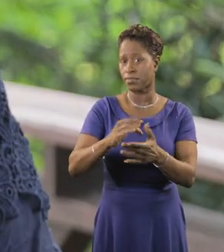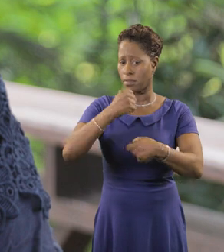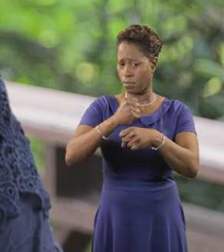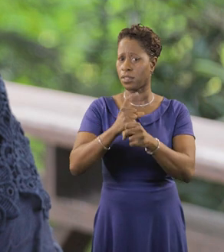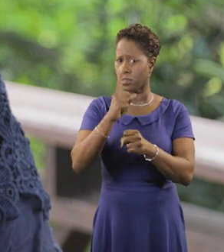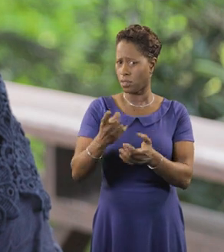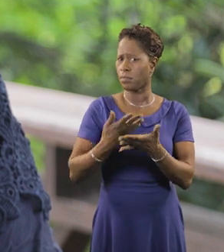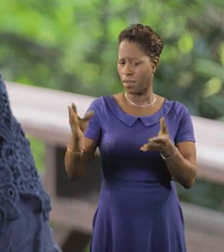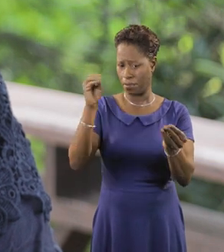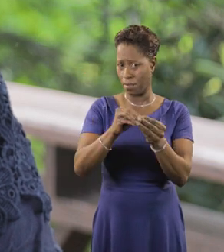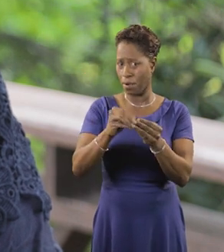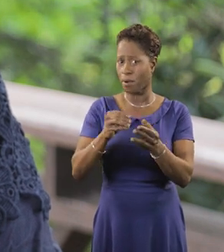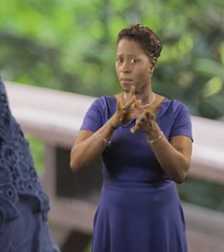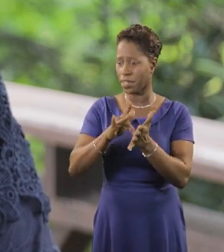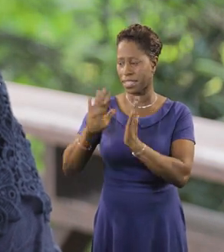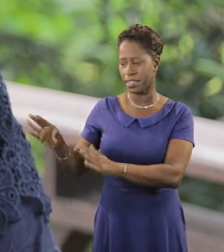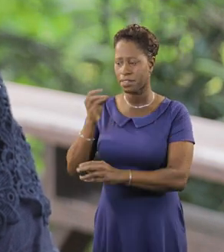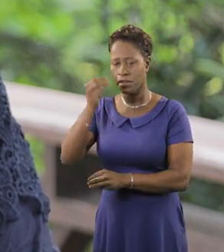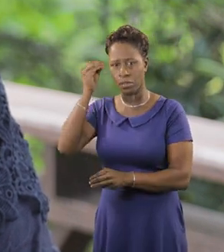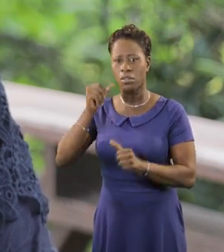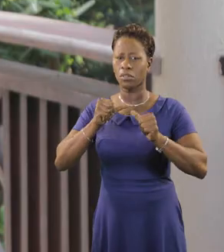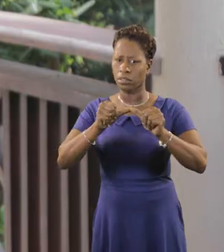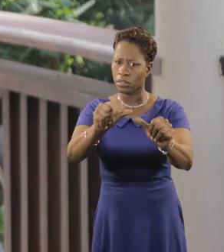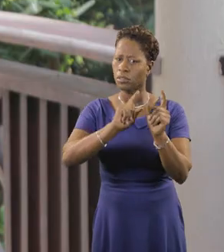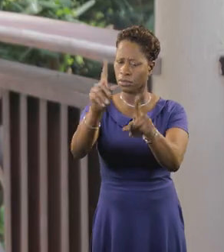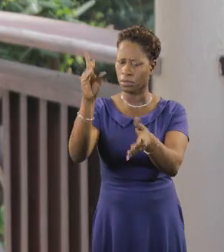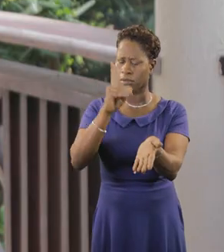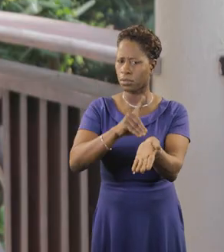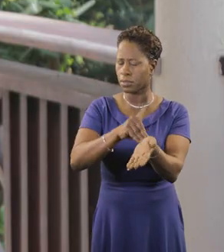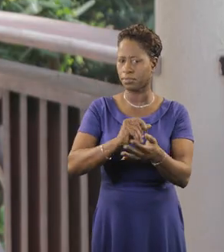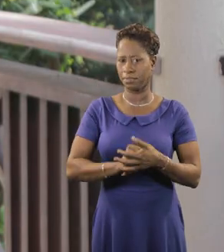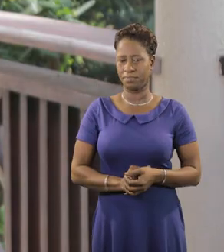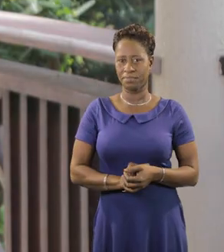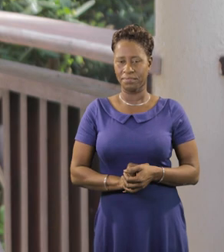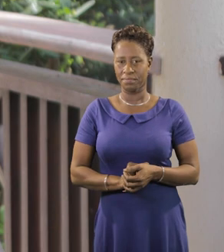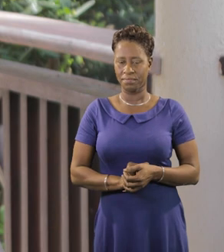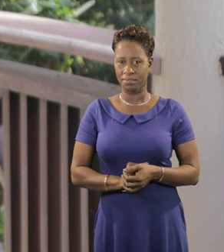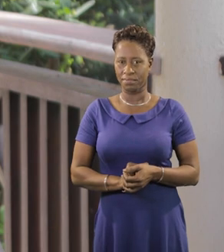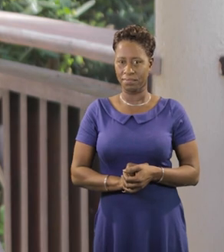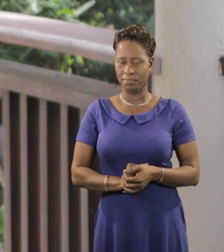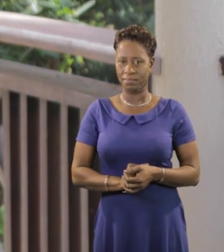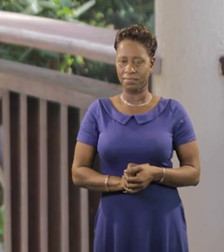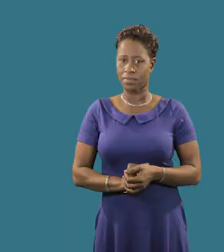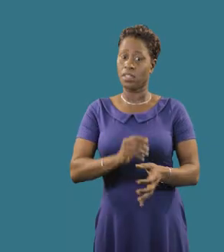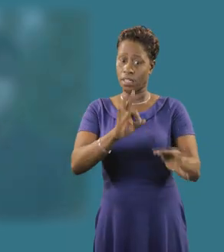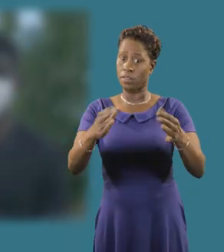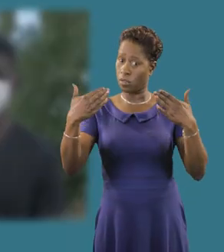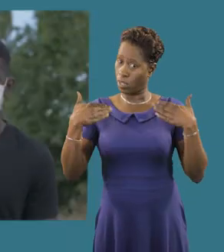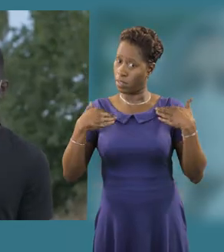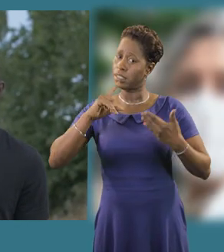ensuring always I have an extra month's supply, and staying in regular contact with my doctor.